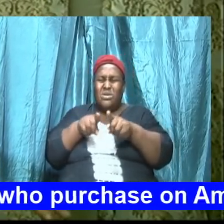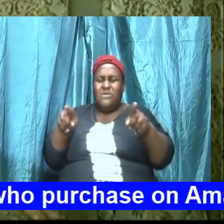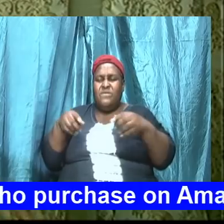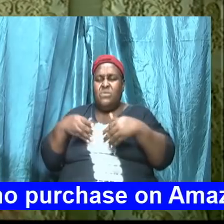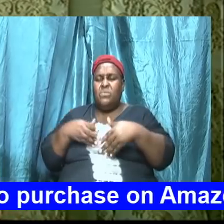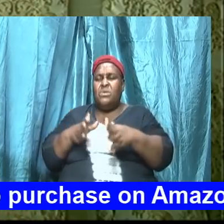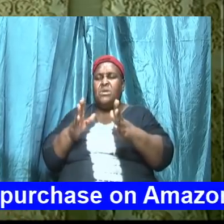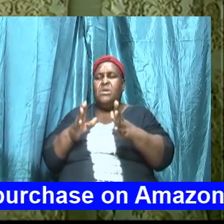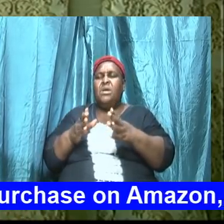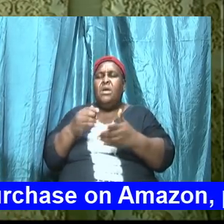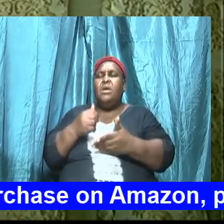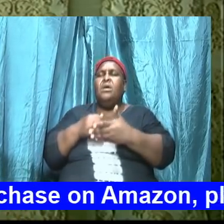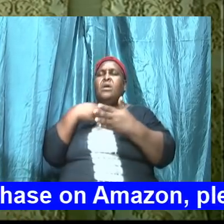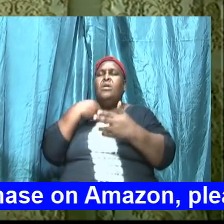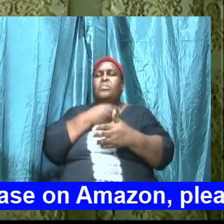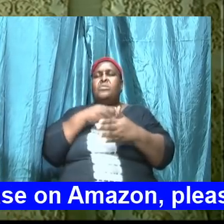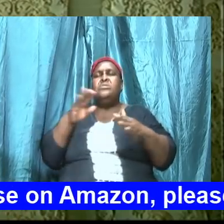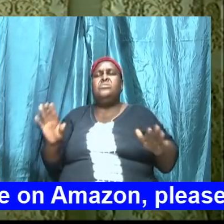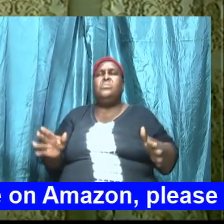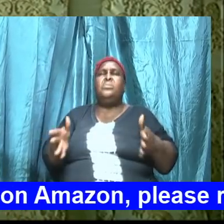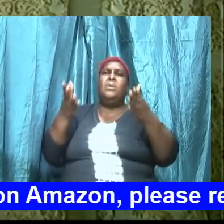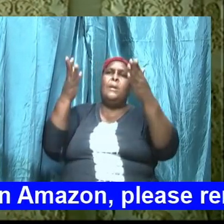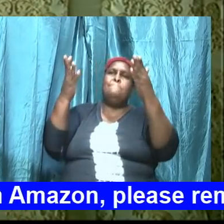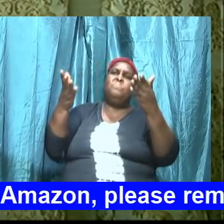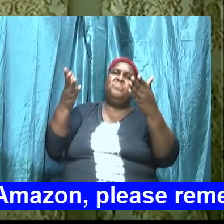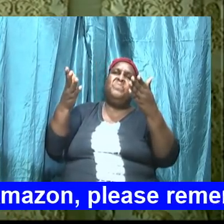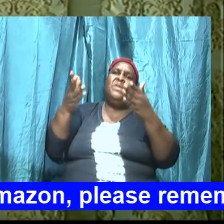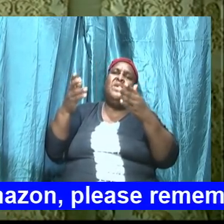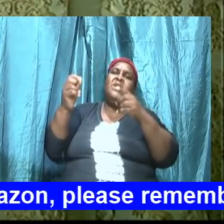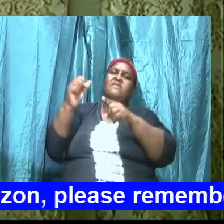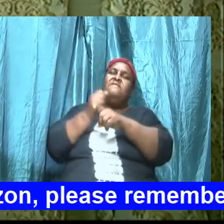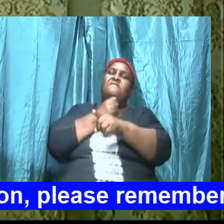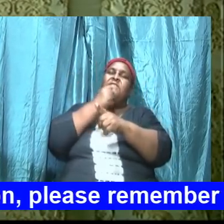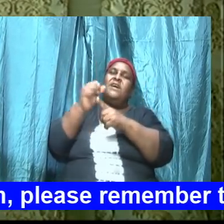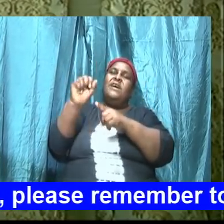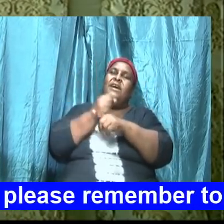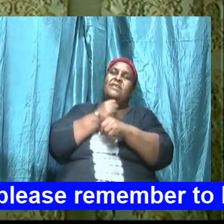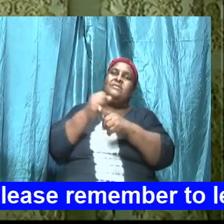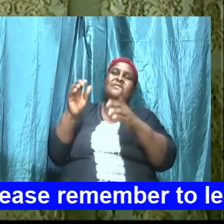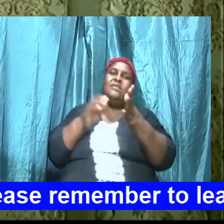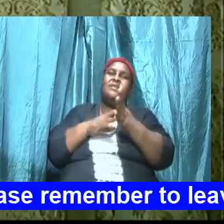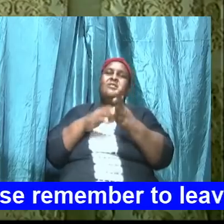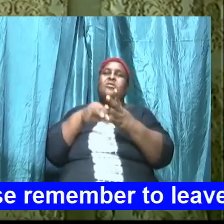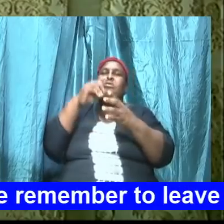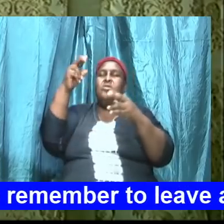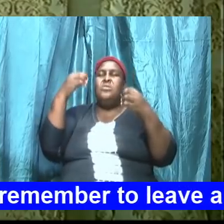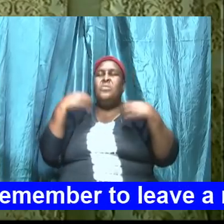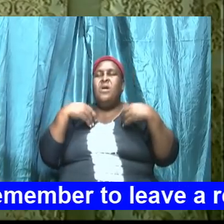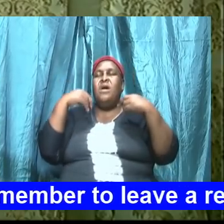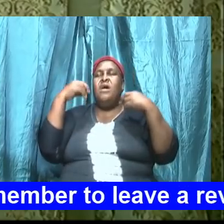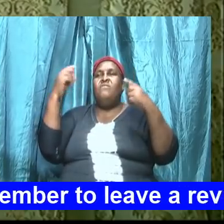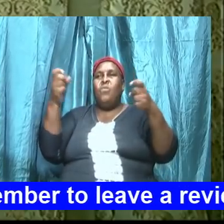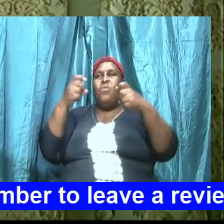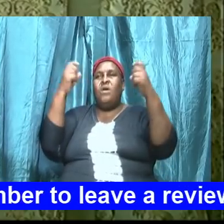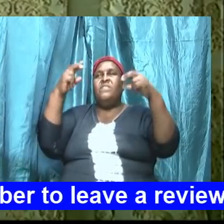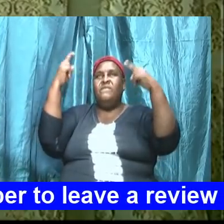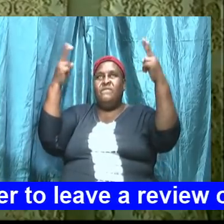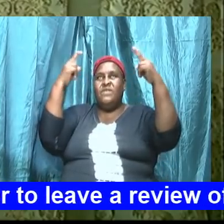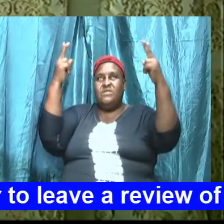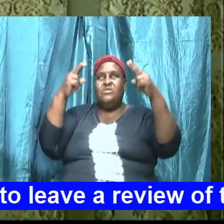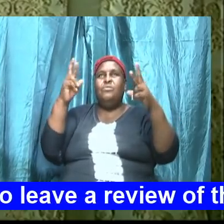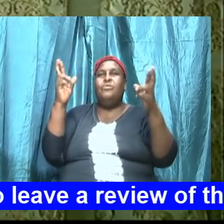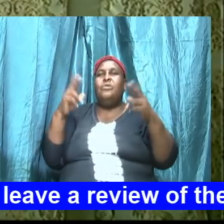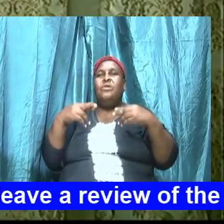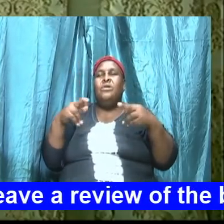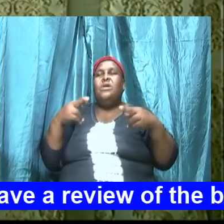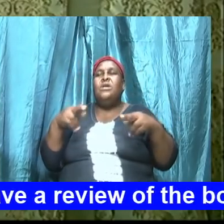kiss help us to arise oh mighty God and fight again because you have won the victory already and we must just do